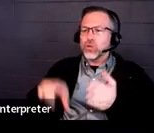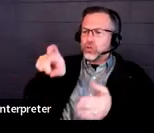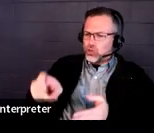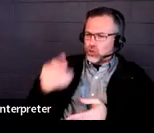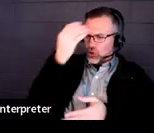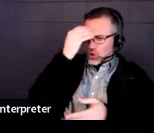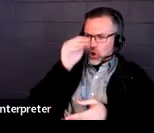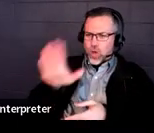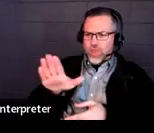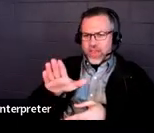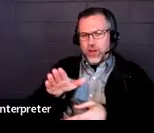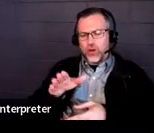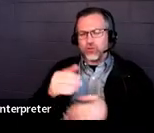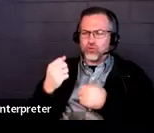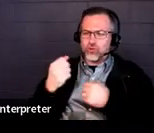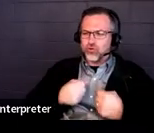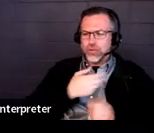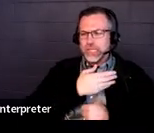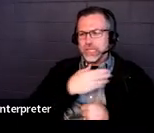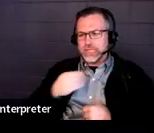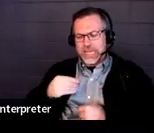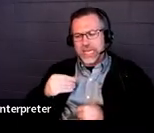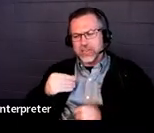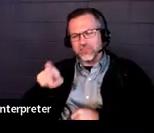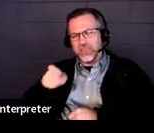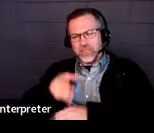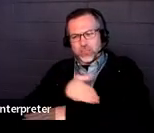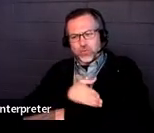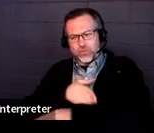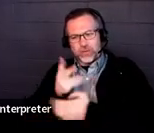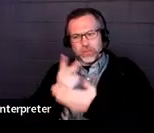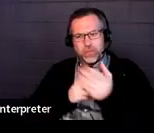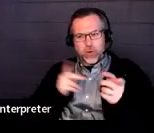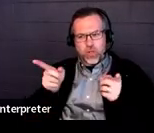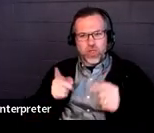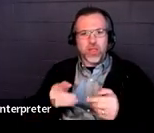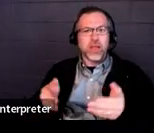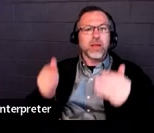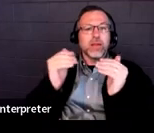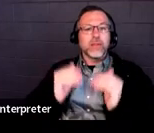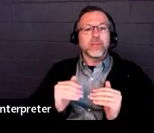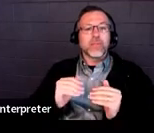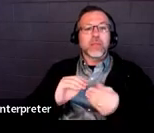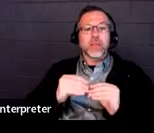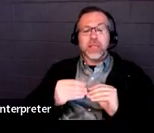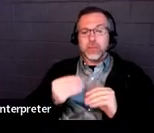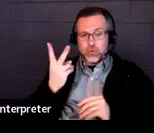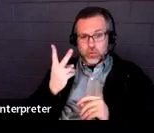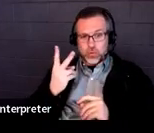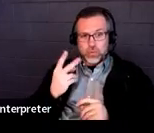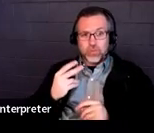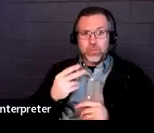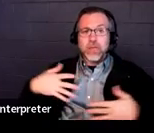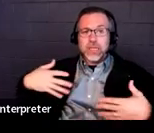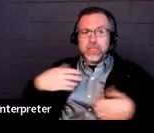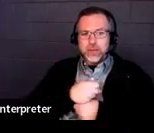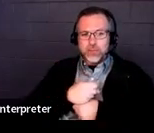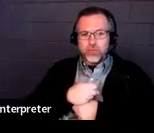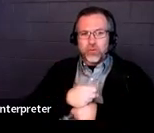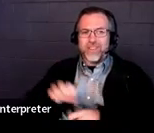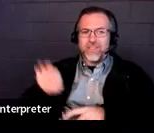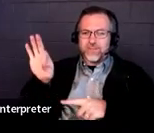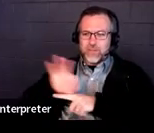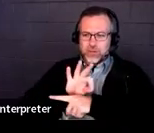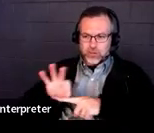All right, moving on to section two. This is a summary of functional performance. And so in this section, you